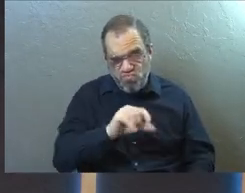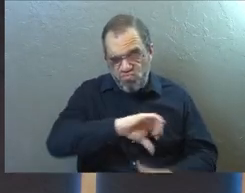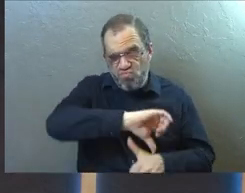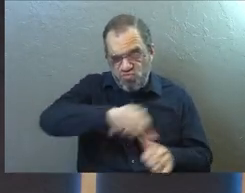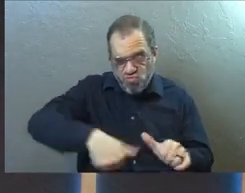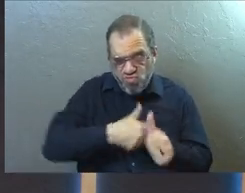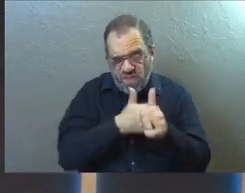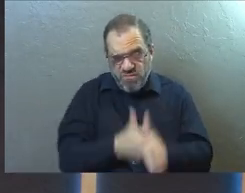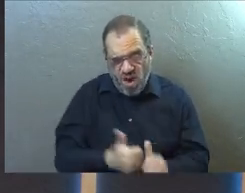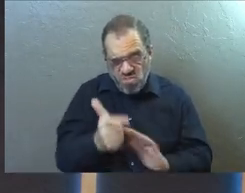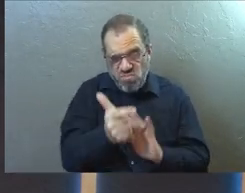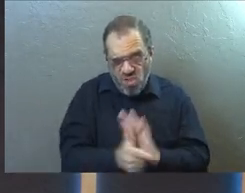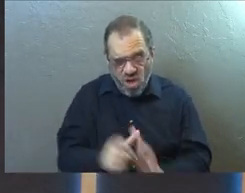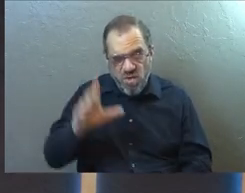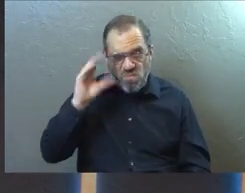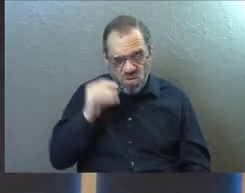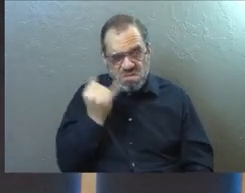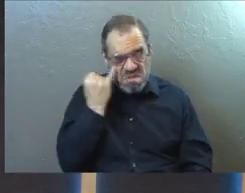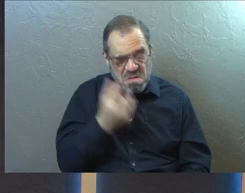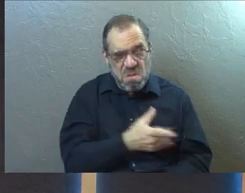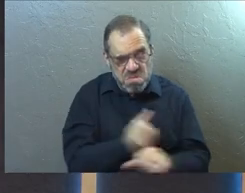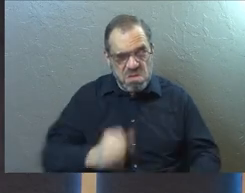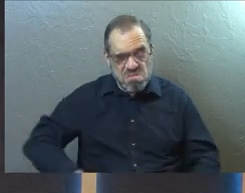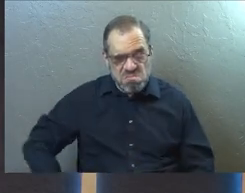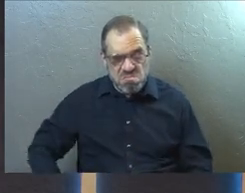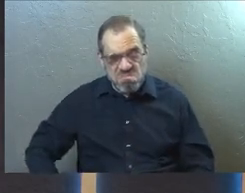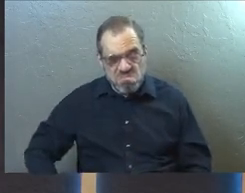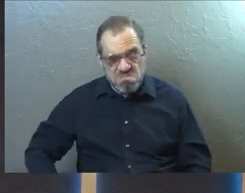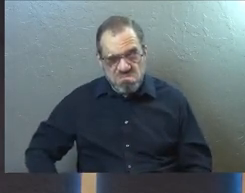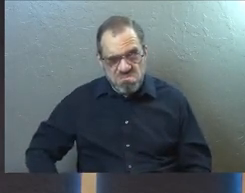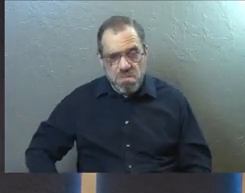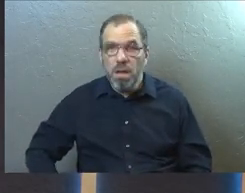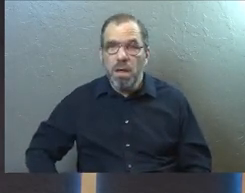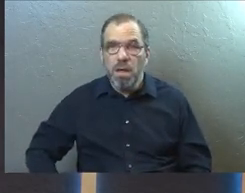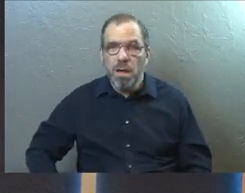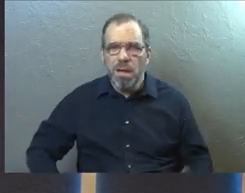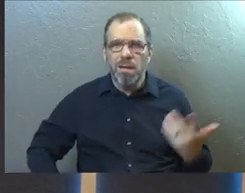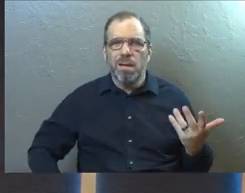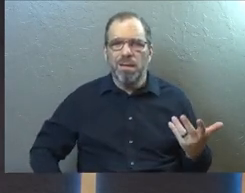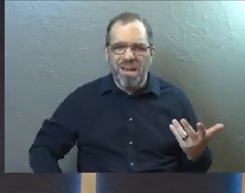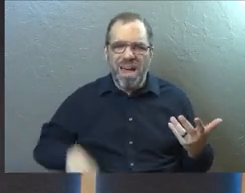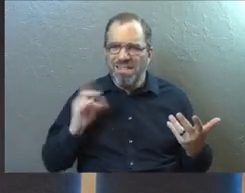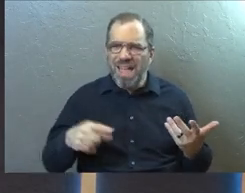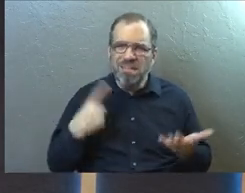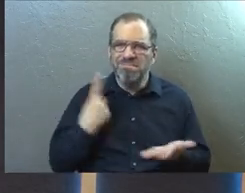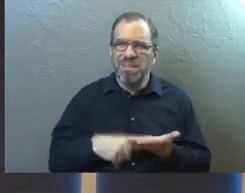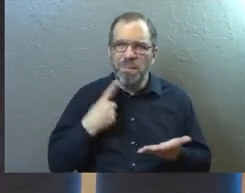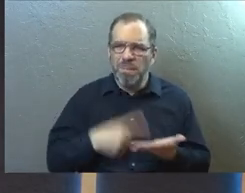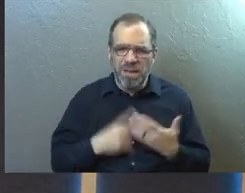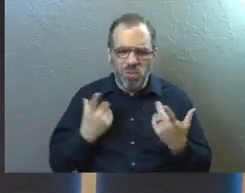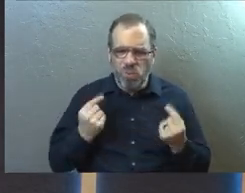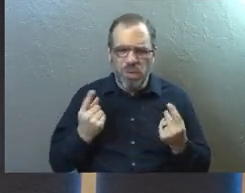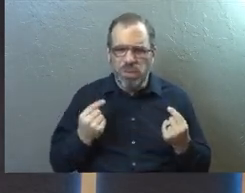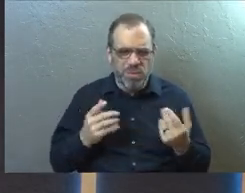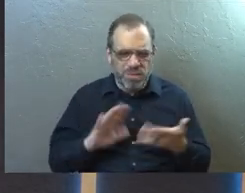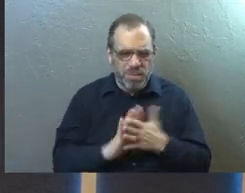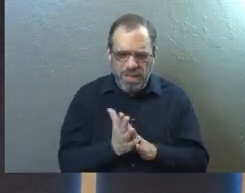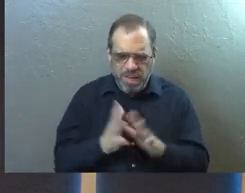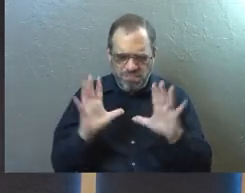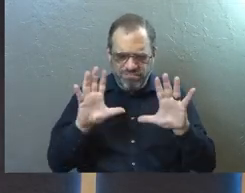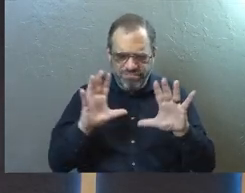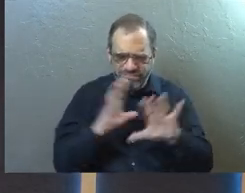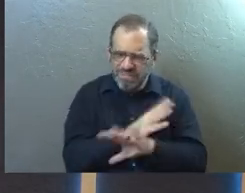circumcised and follow the law of Moses if they actually want to be saved. And so that's, again, we're in that argument. What do we do to be